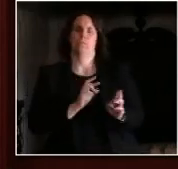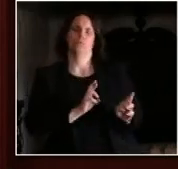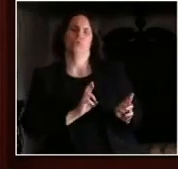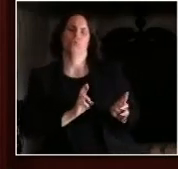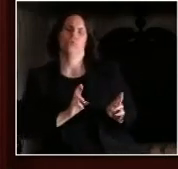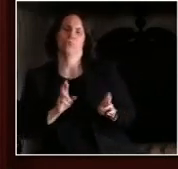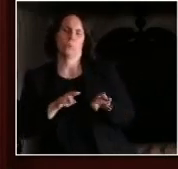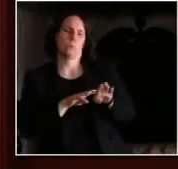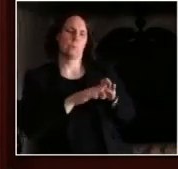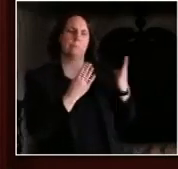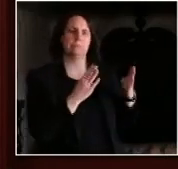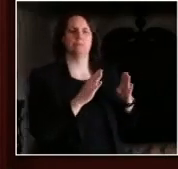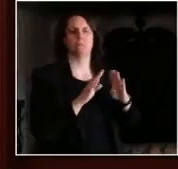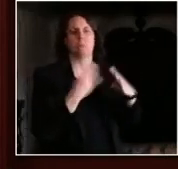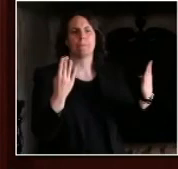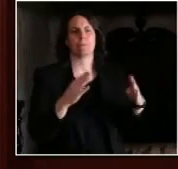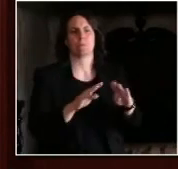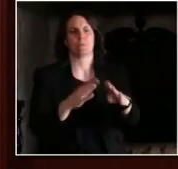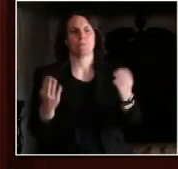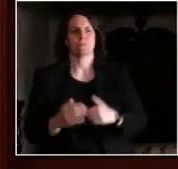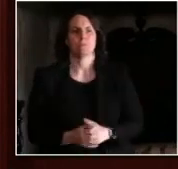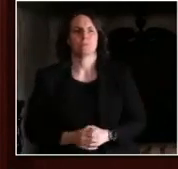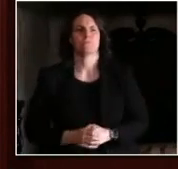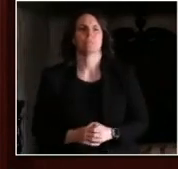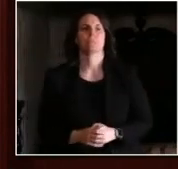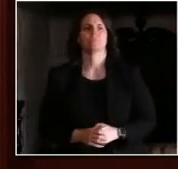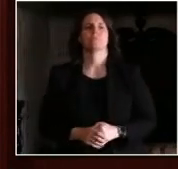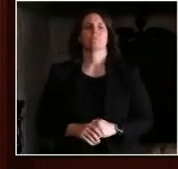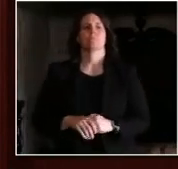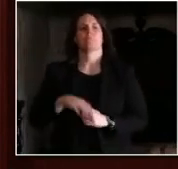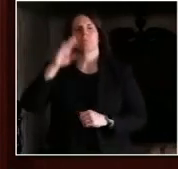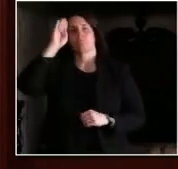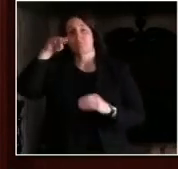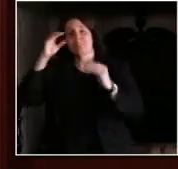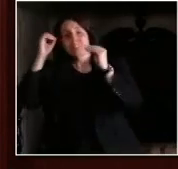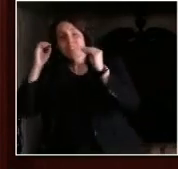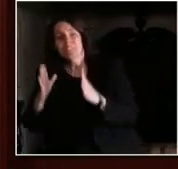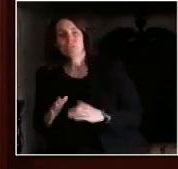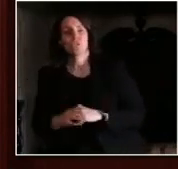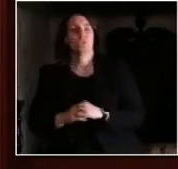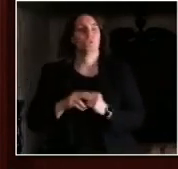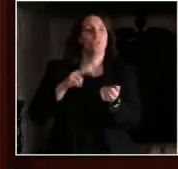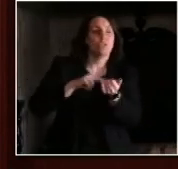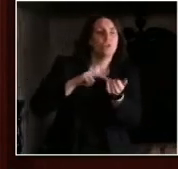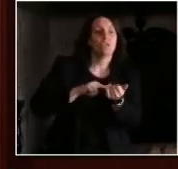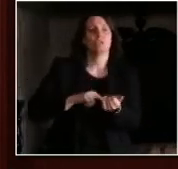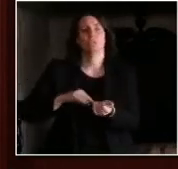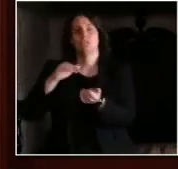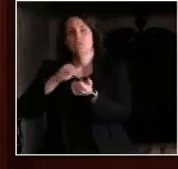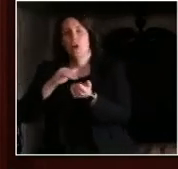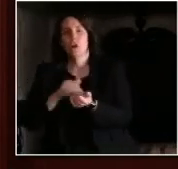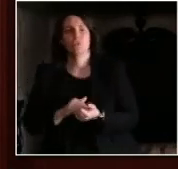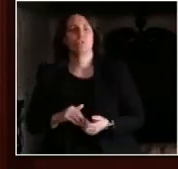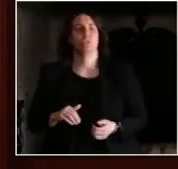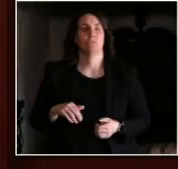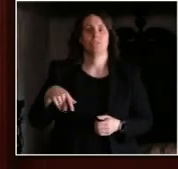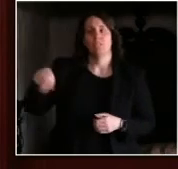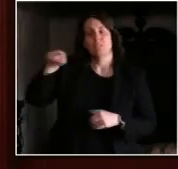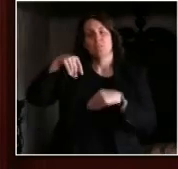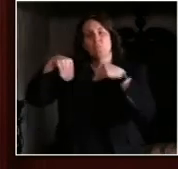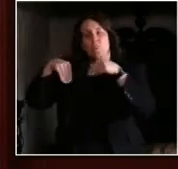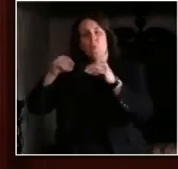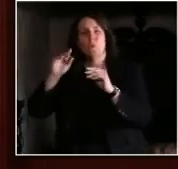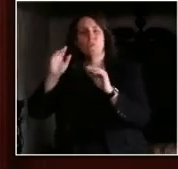teachers, all the frontline workers, they have taken the brunt of this and they deserve our doing the work to be able to help everybody get back to